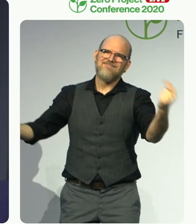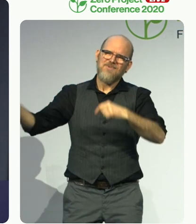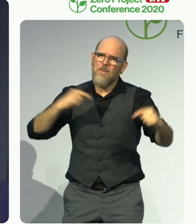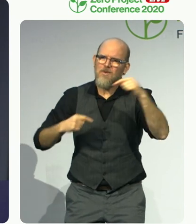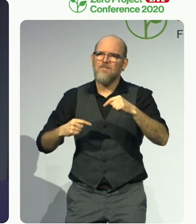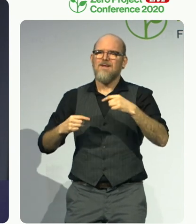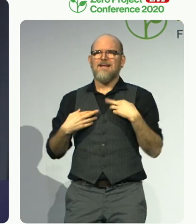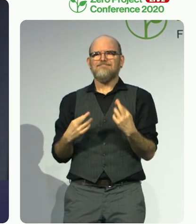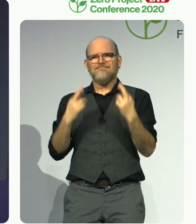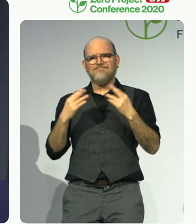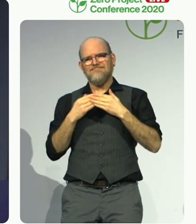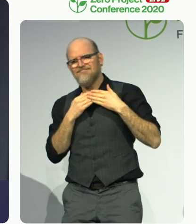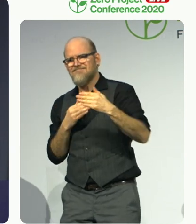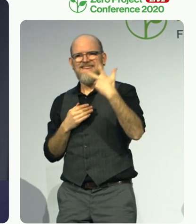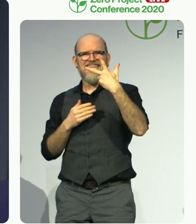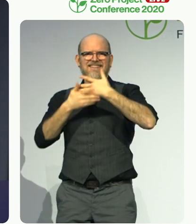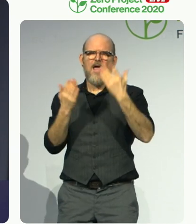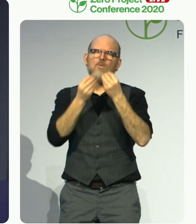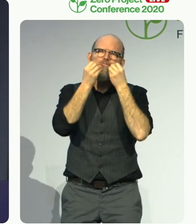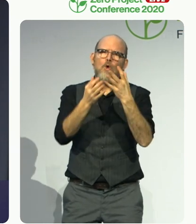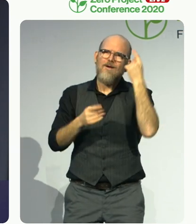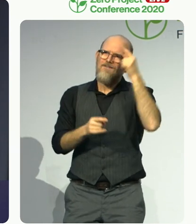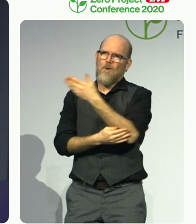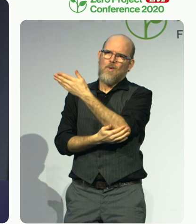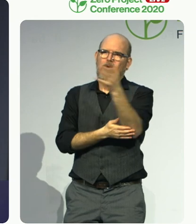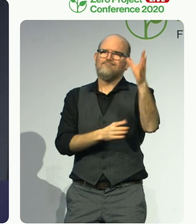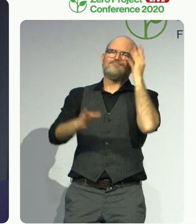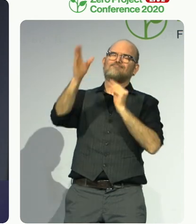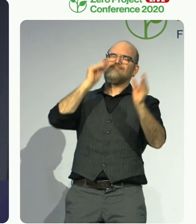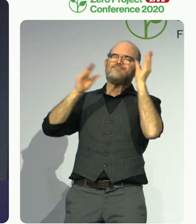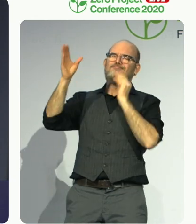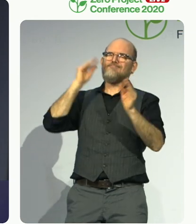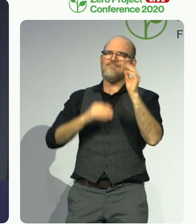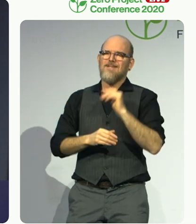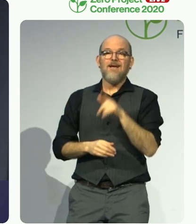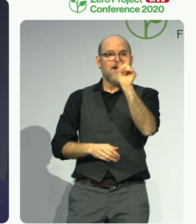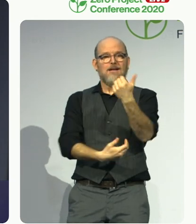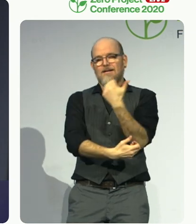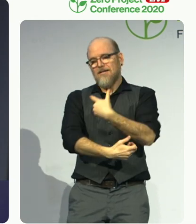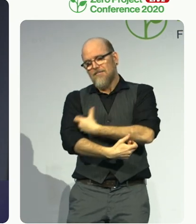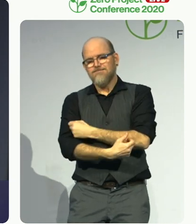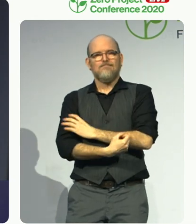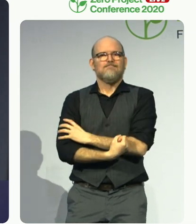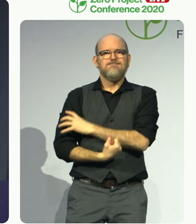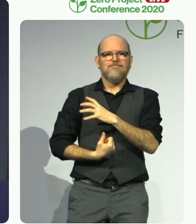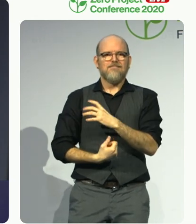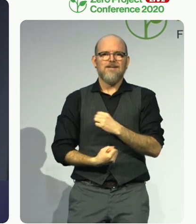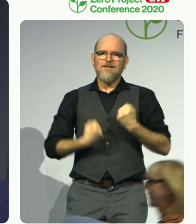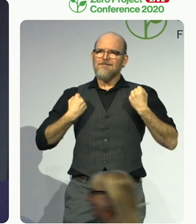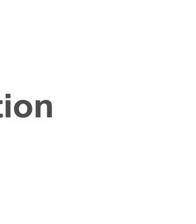exchange your experiences and are open for new innovations. Thank you so much.